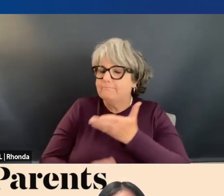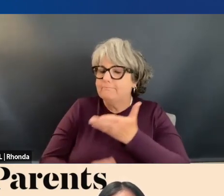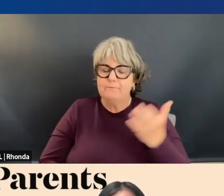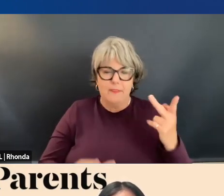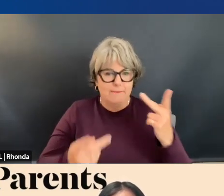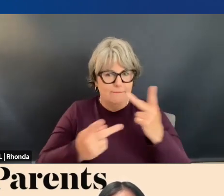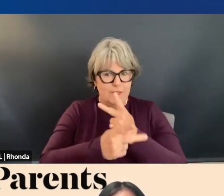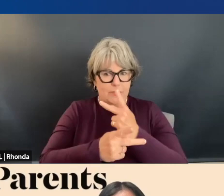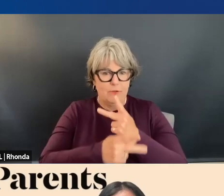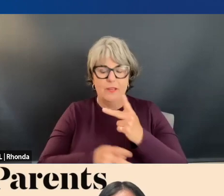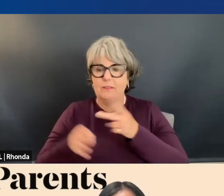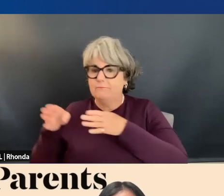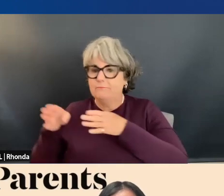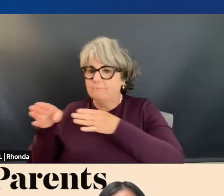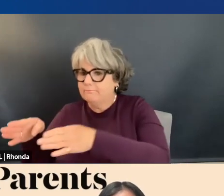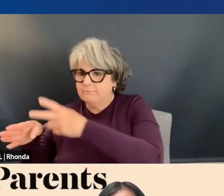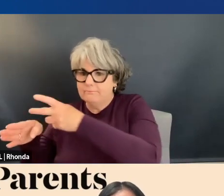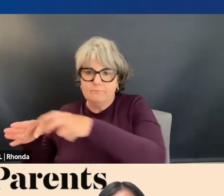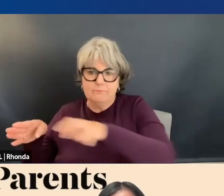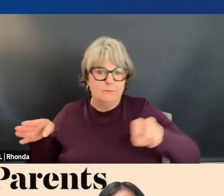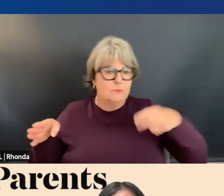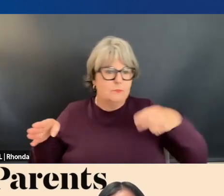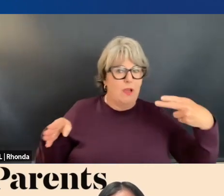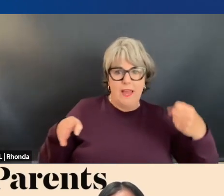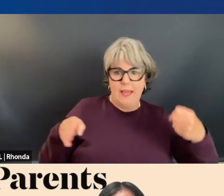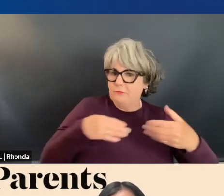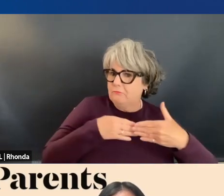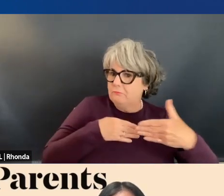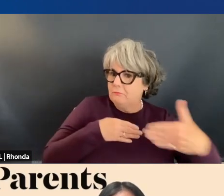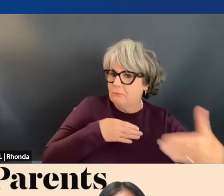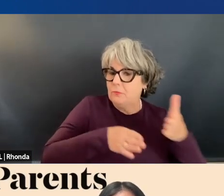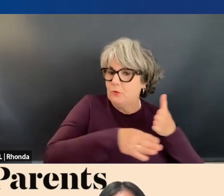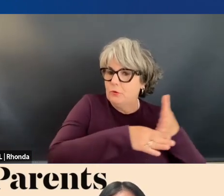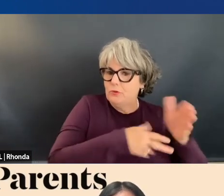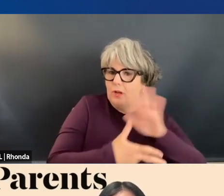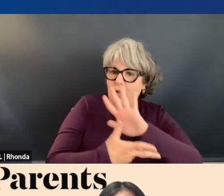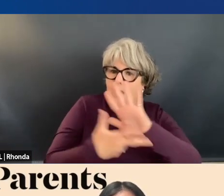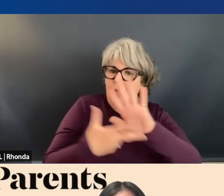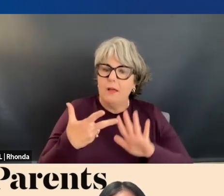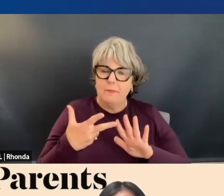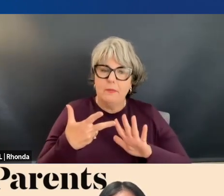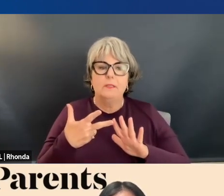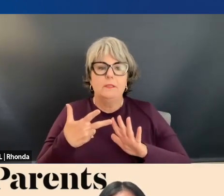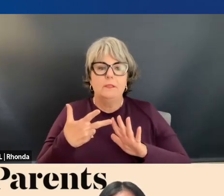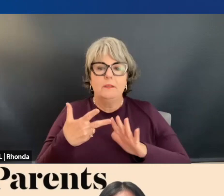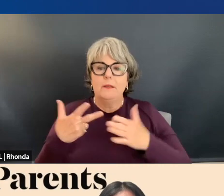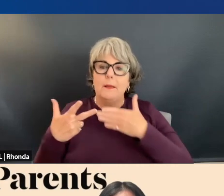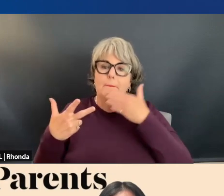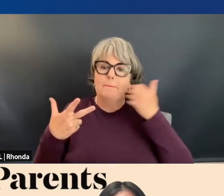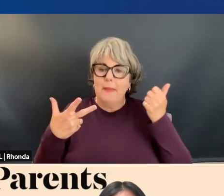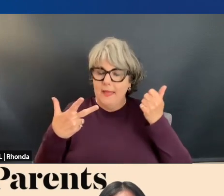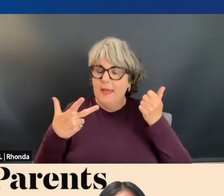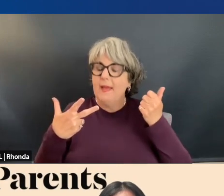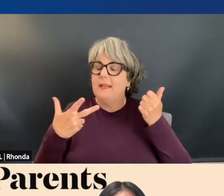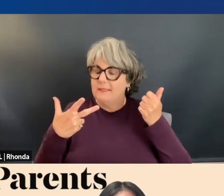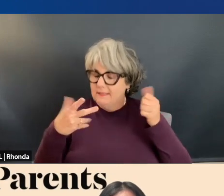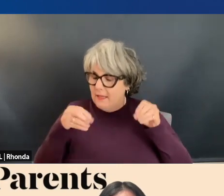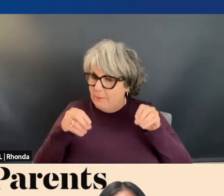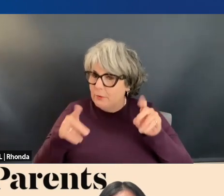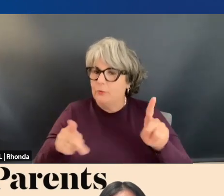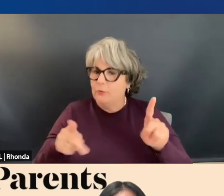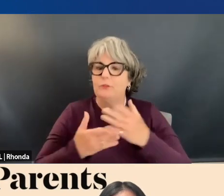pathways from high school to post-secondary education to a career should be like the best highways we have in our nation. So